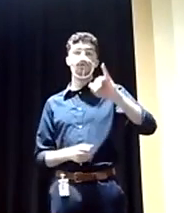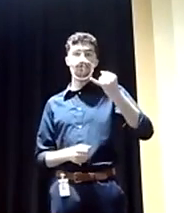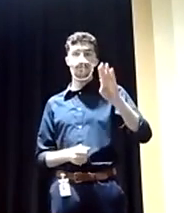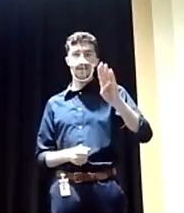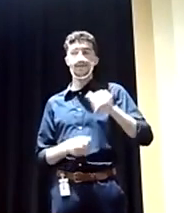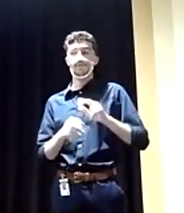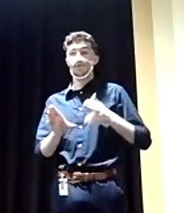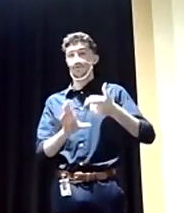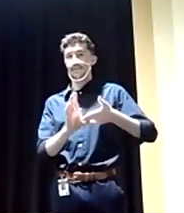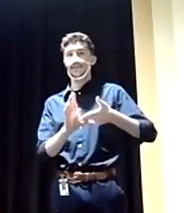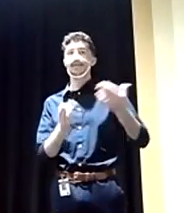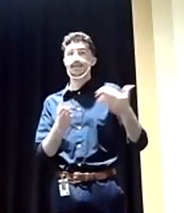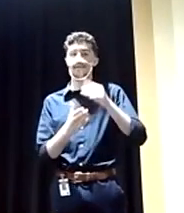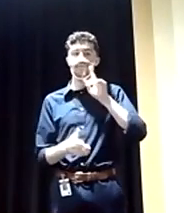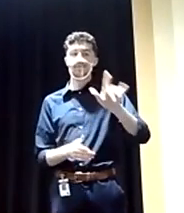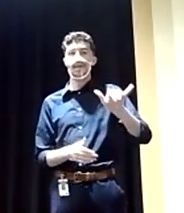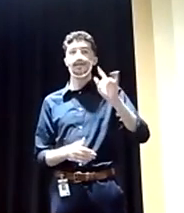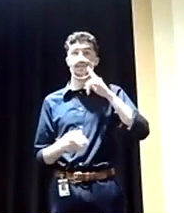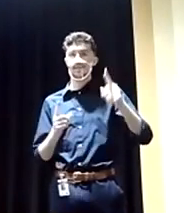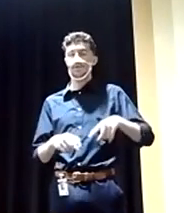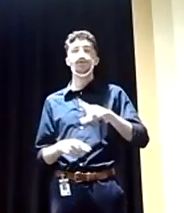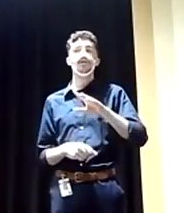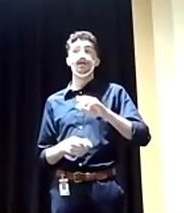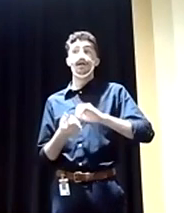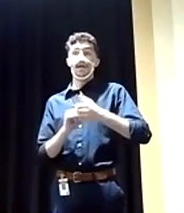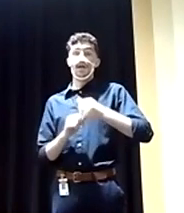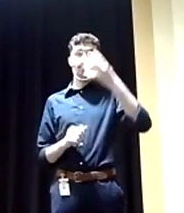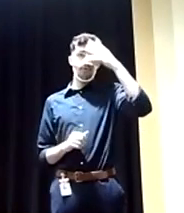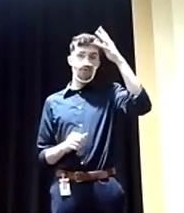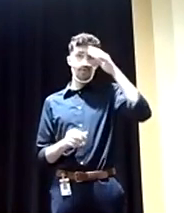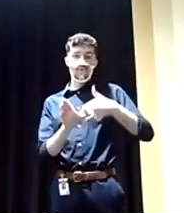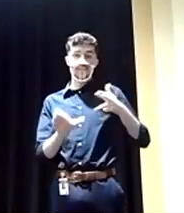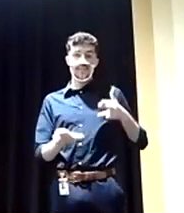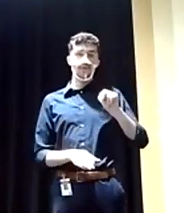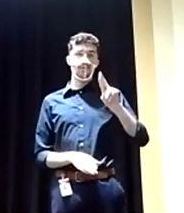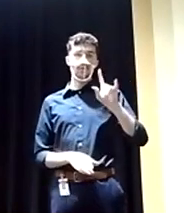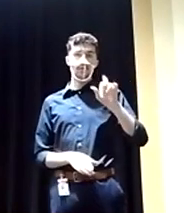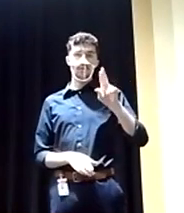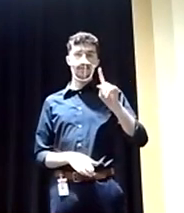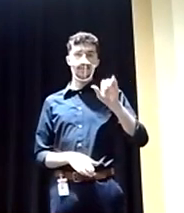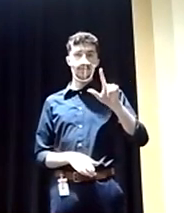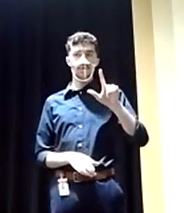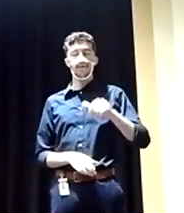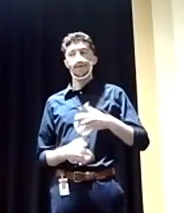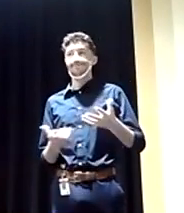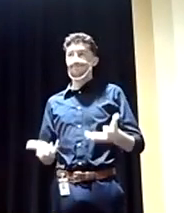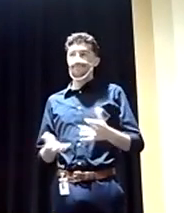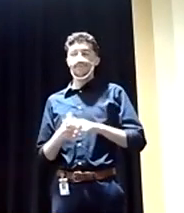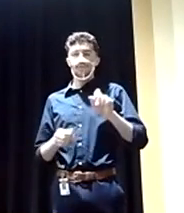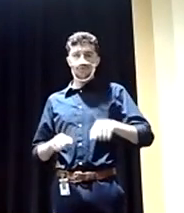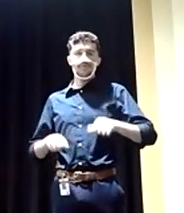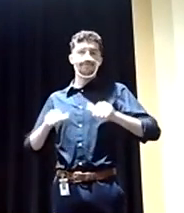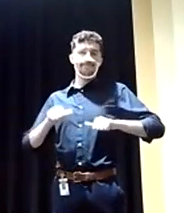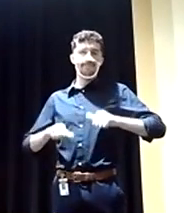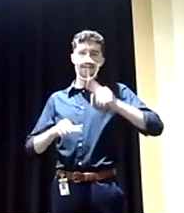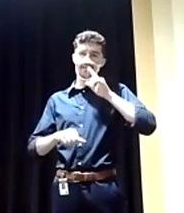the deal. I think President Trump made a mistake by removing us from the Iran nuclear deal. Longer and stronger in terms of what